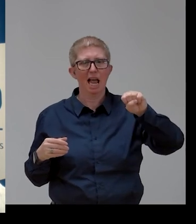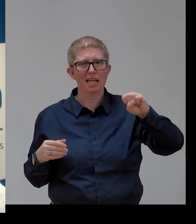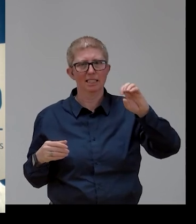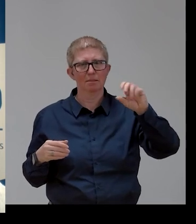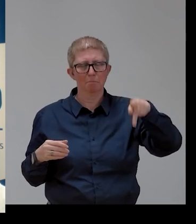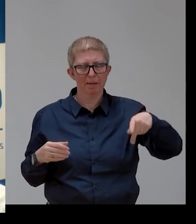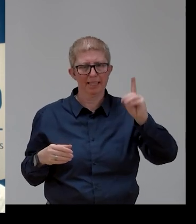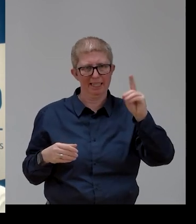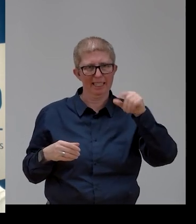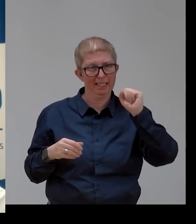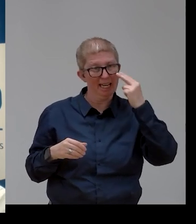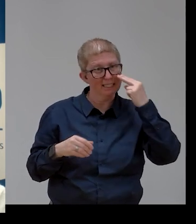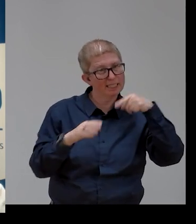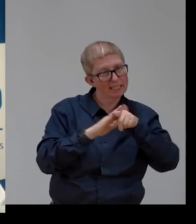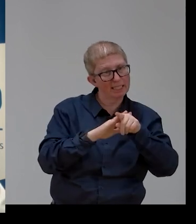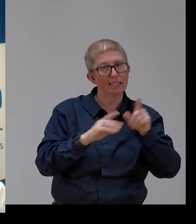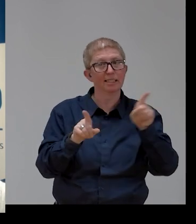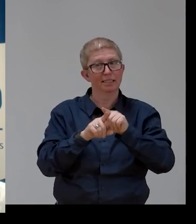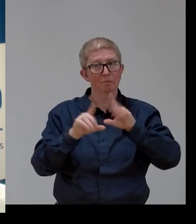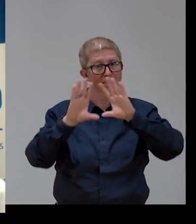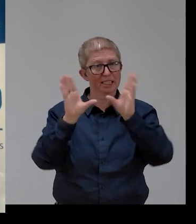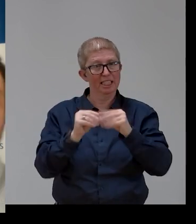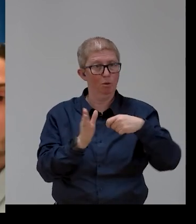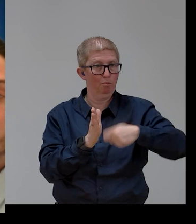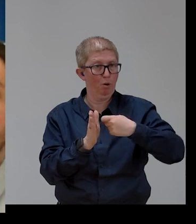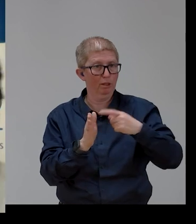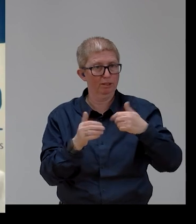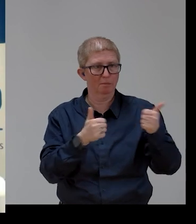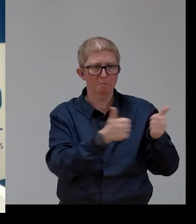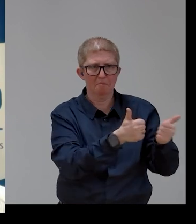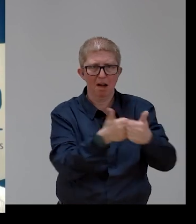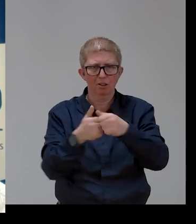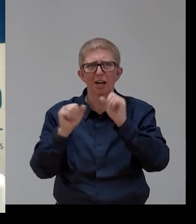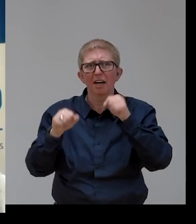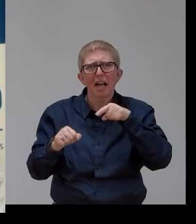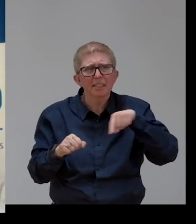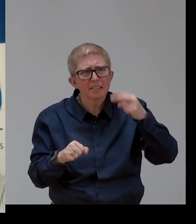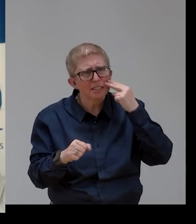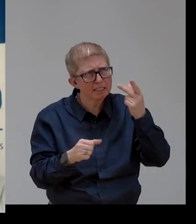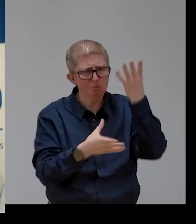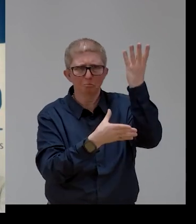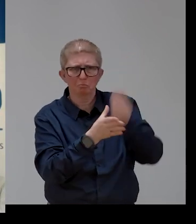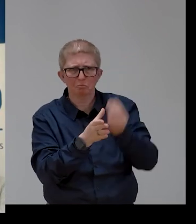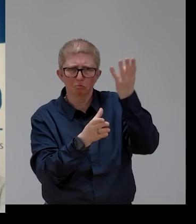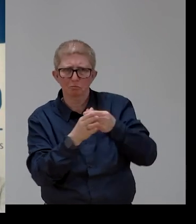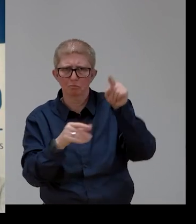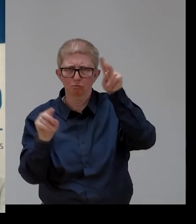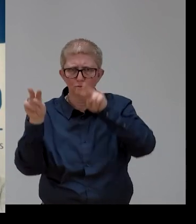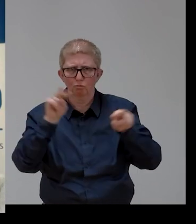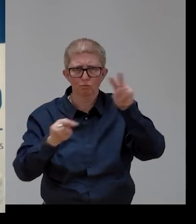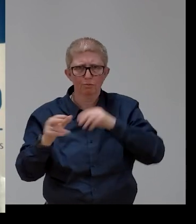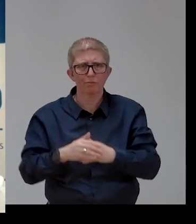Xero project partners and instruments as well. I would like to thank